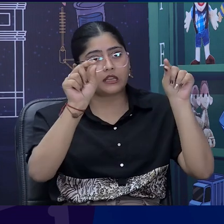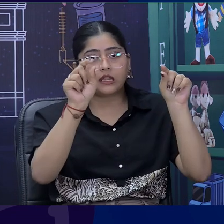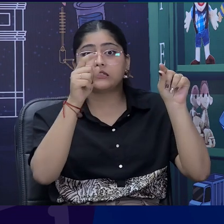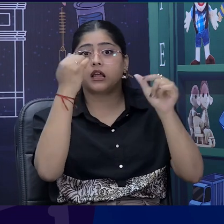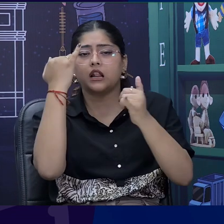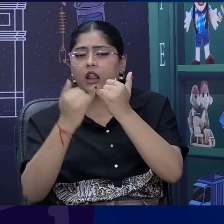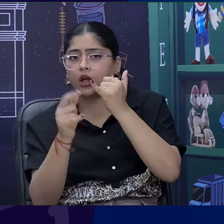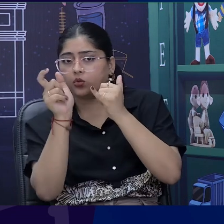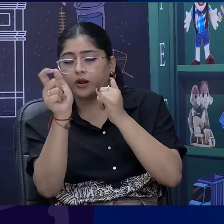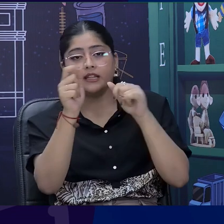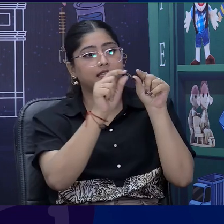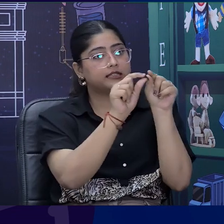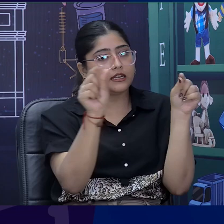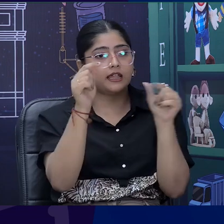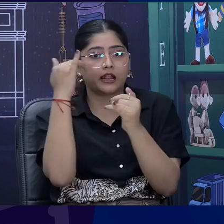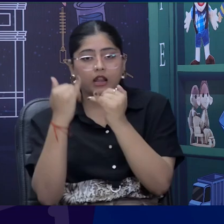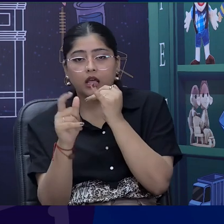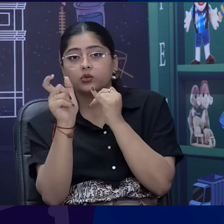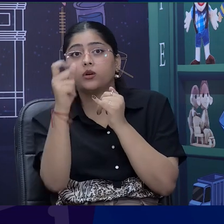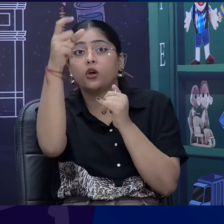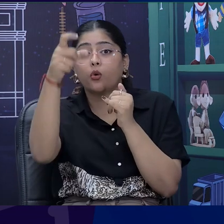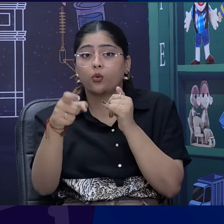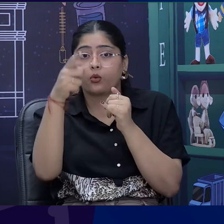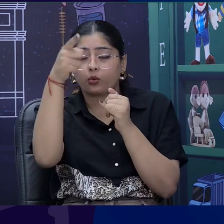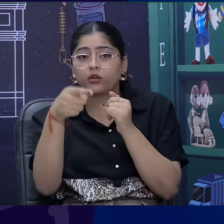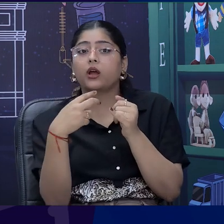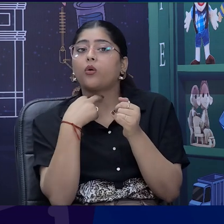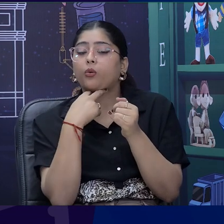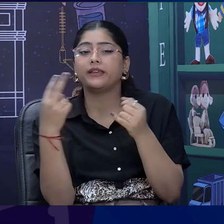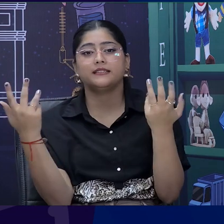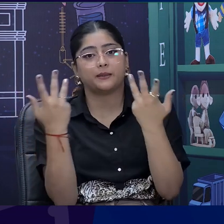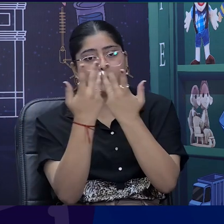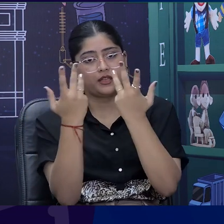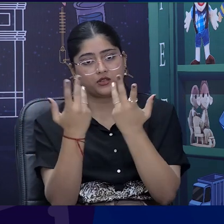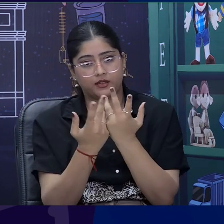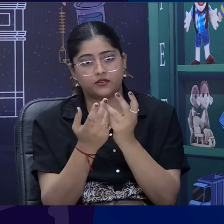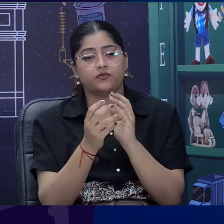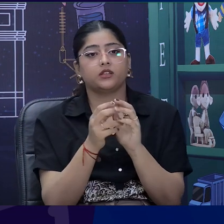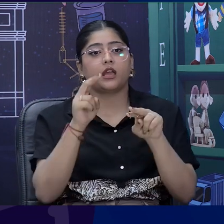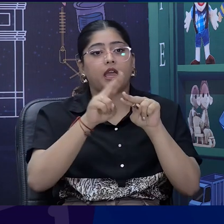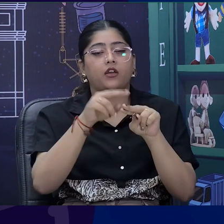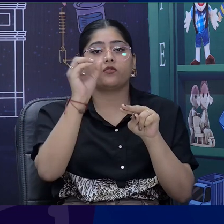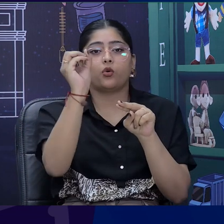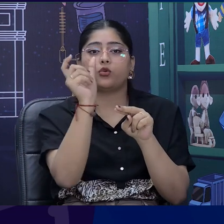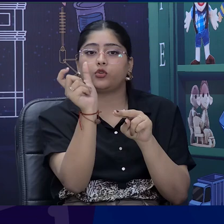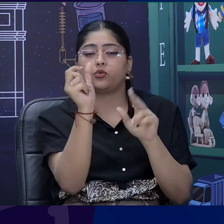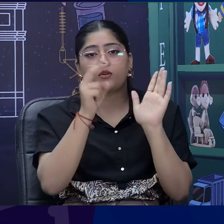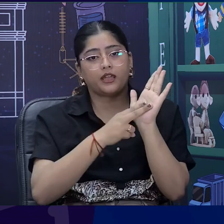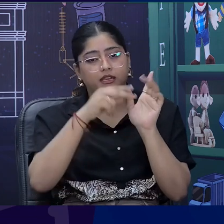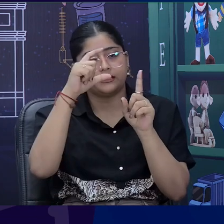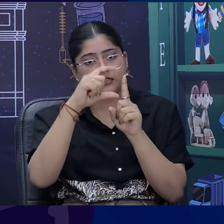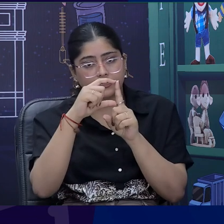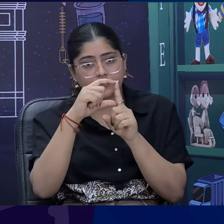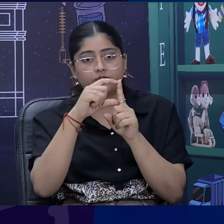found in the poem we have a word found. What is the rhyming word for found? Ground. Let us